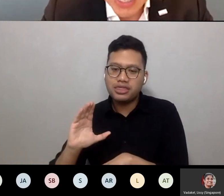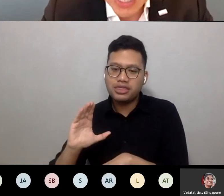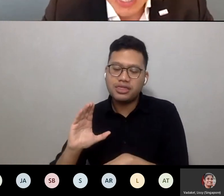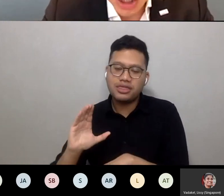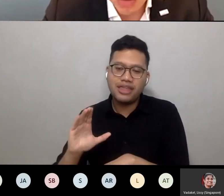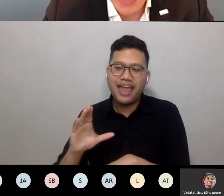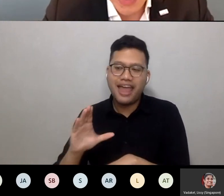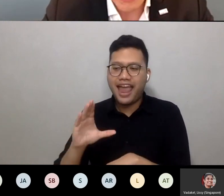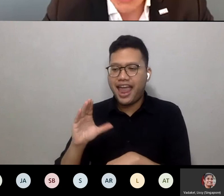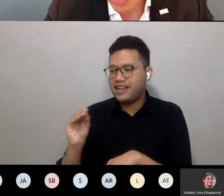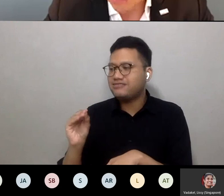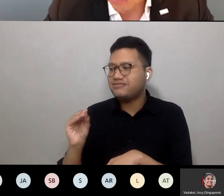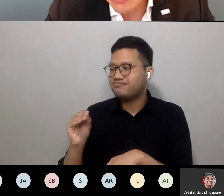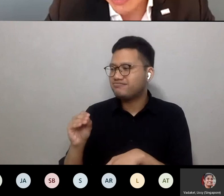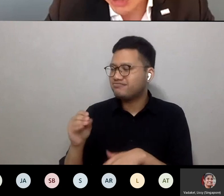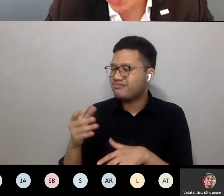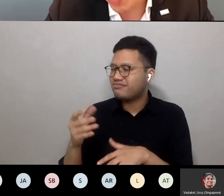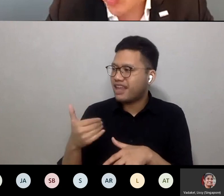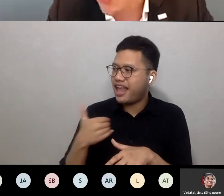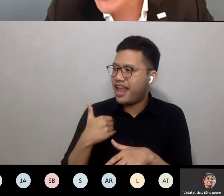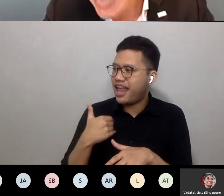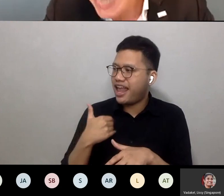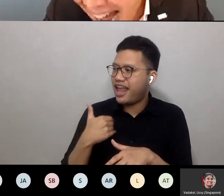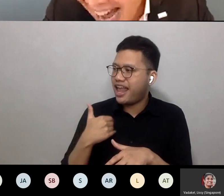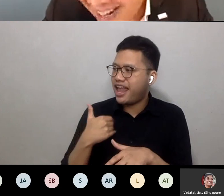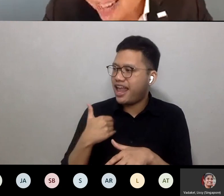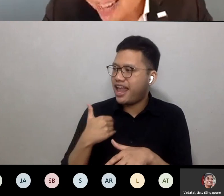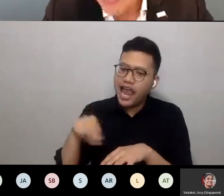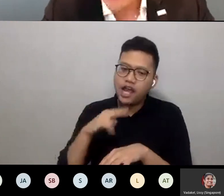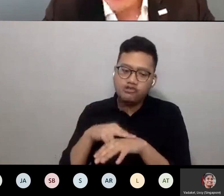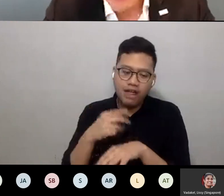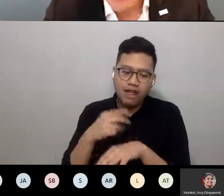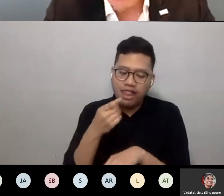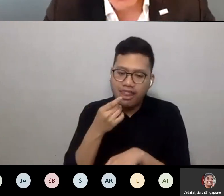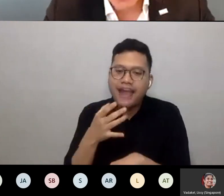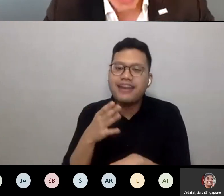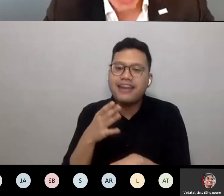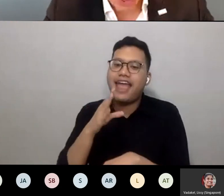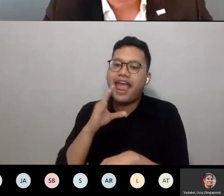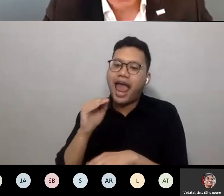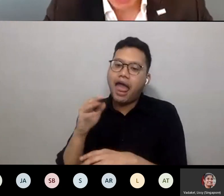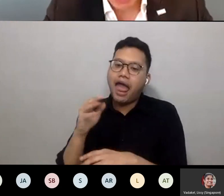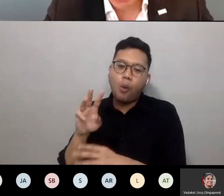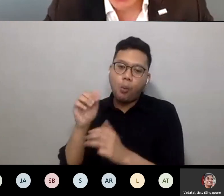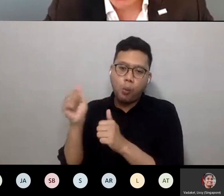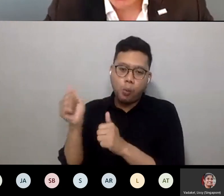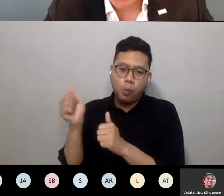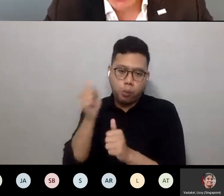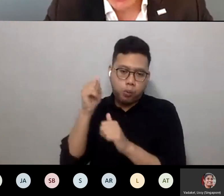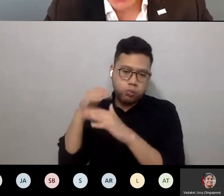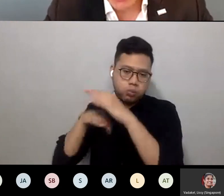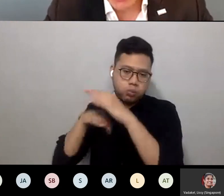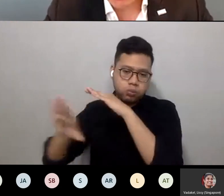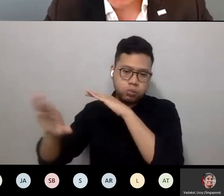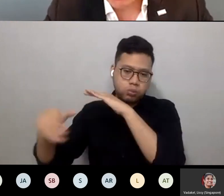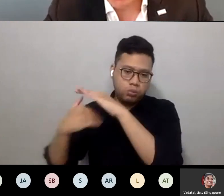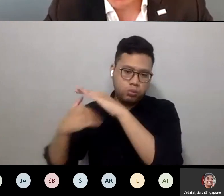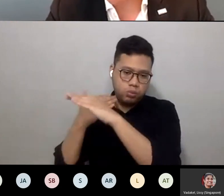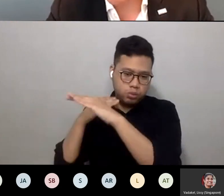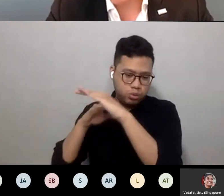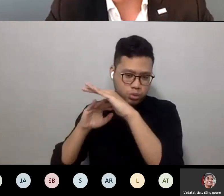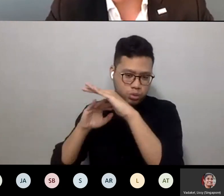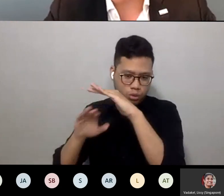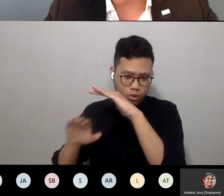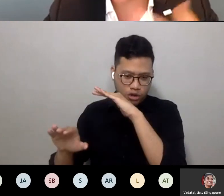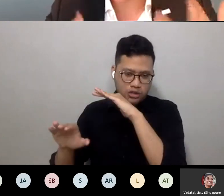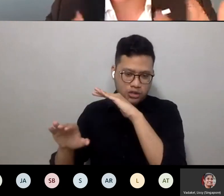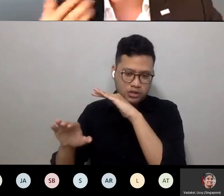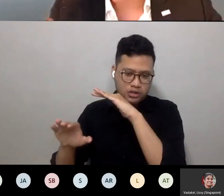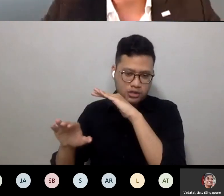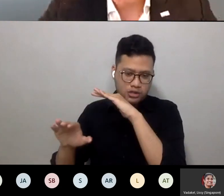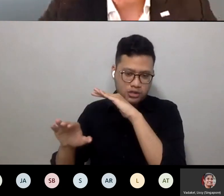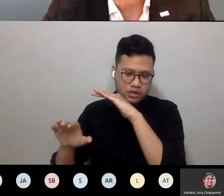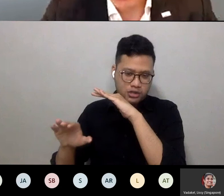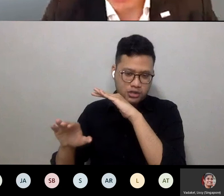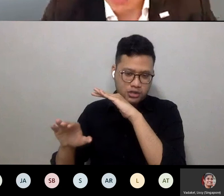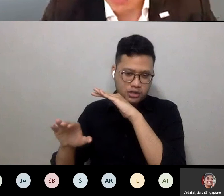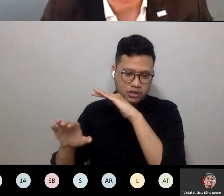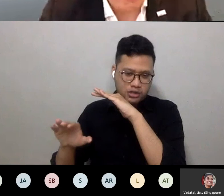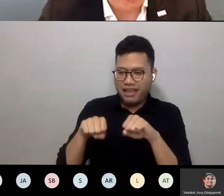natural light and natural ventilation where we can is going to help us try and live a